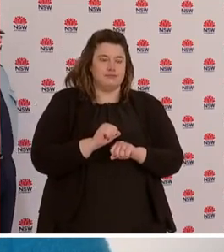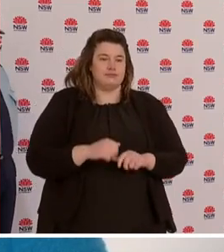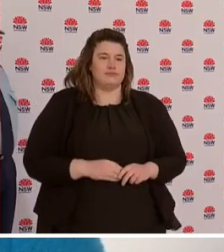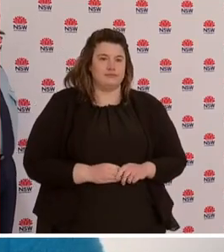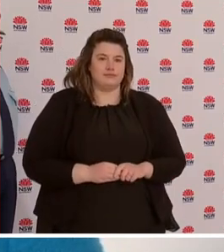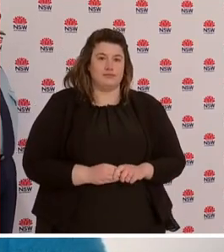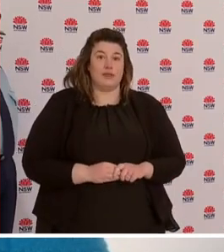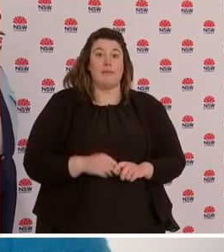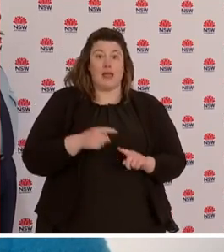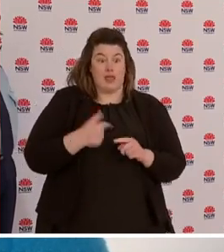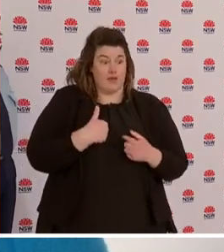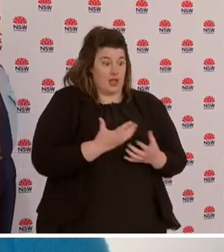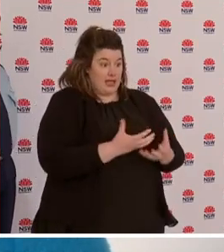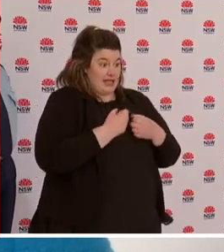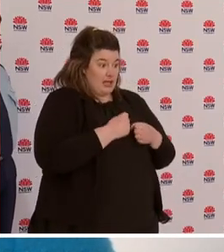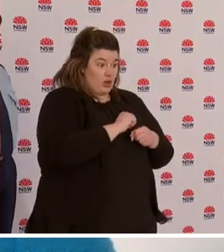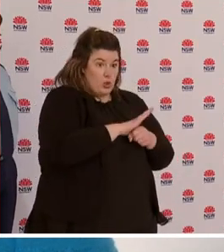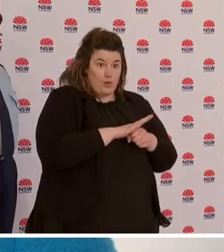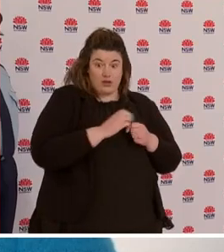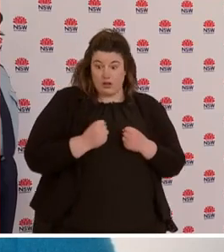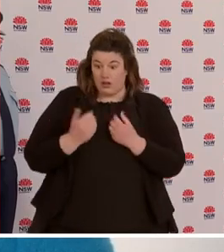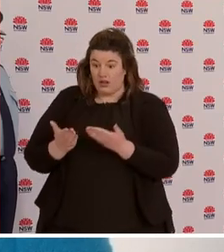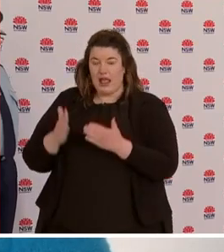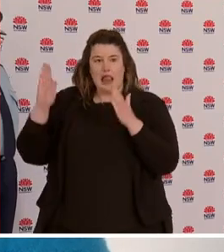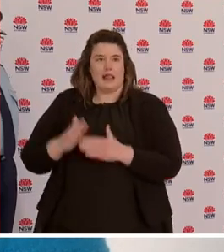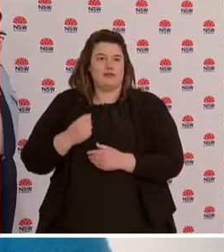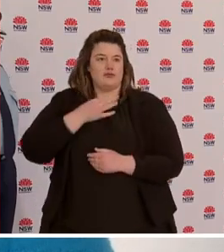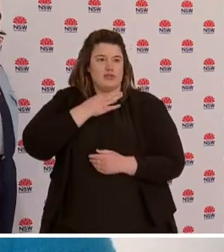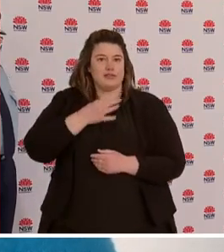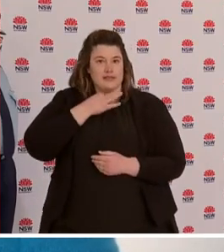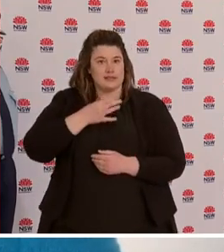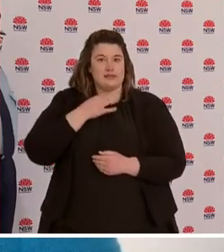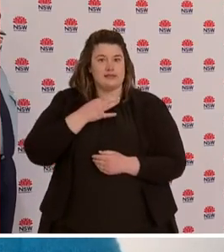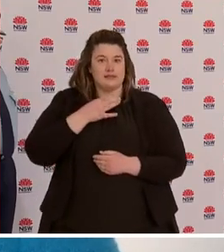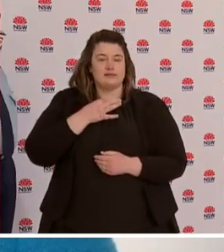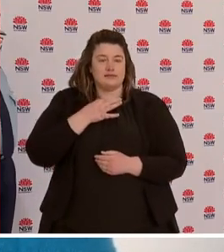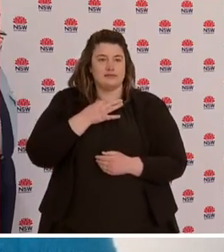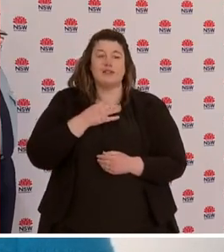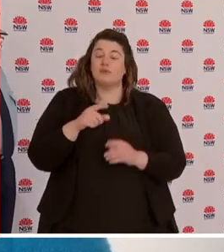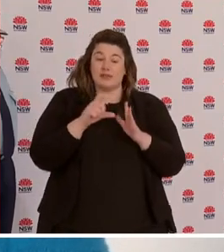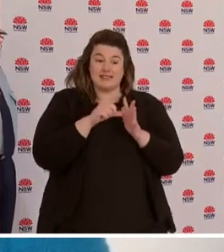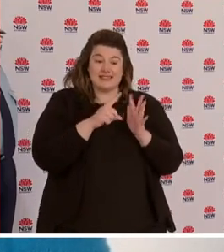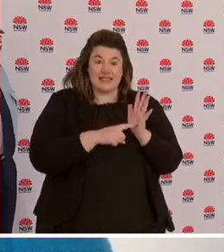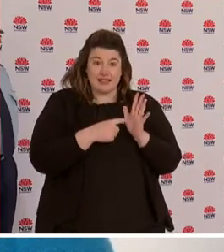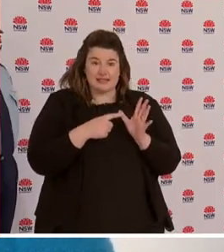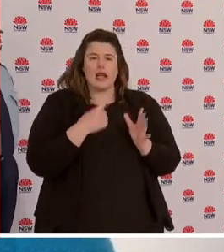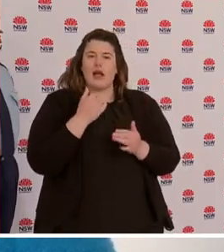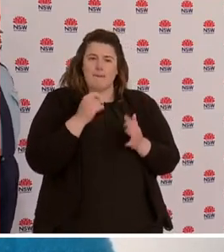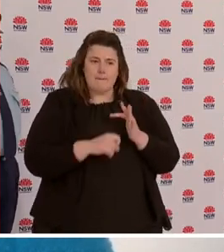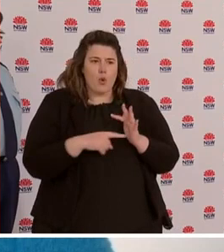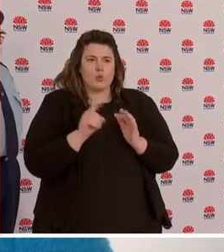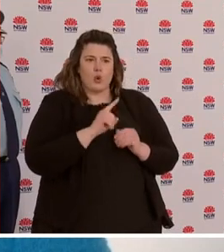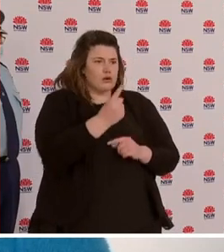disease on to others. And that's why during the Delta outbreak, higher vaccination rates, even of the first dose,